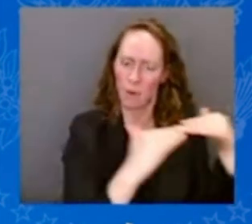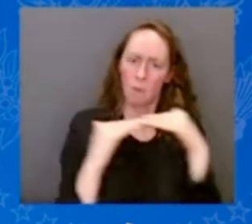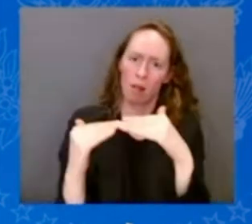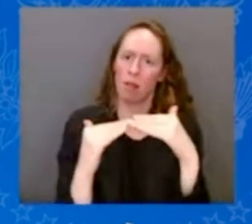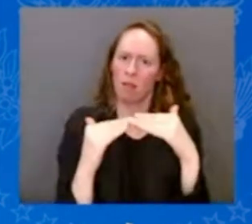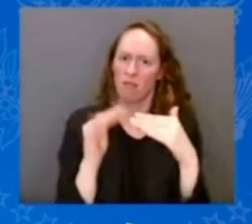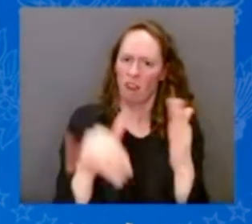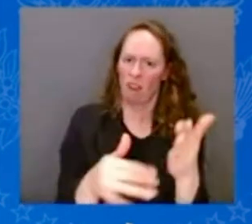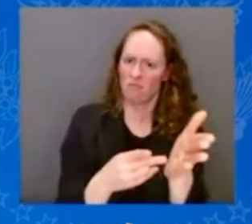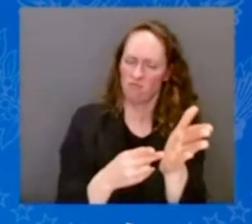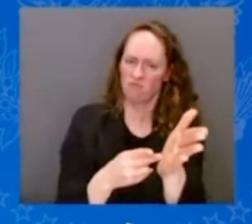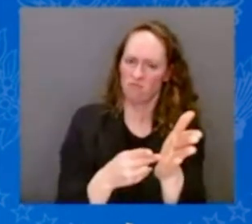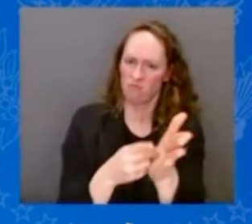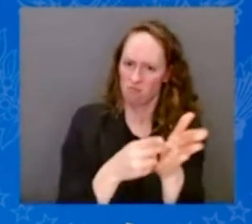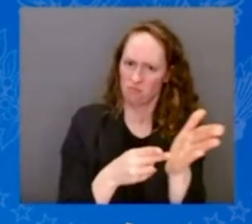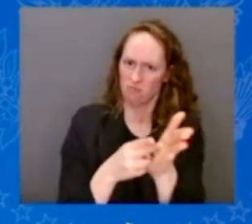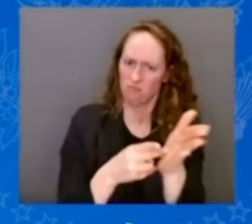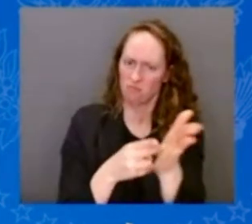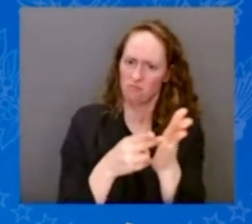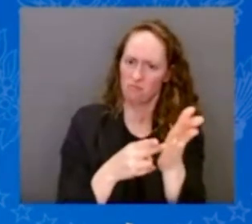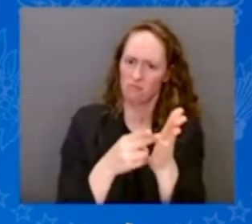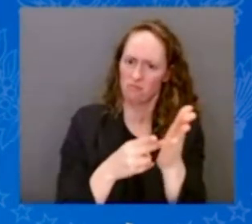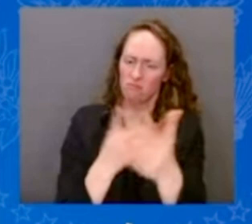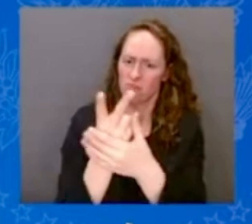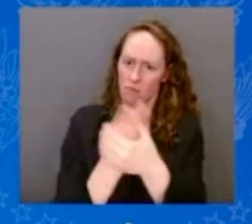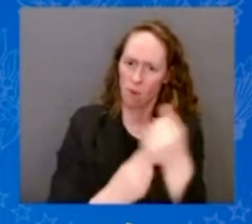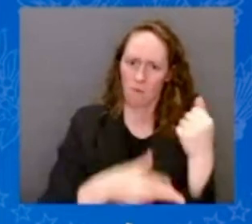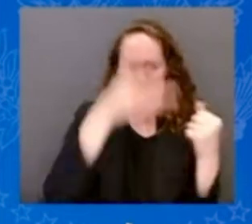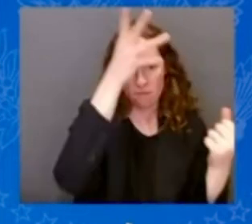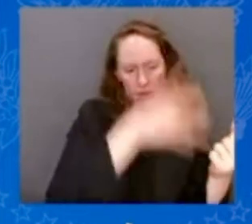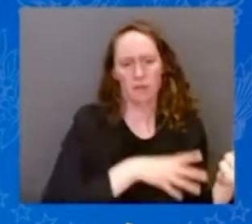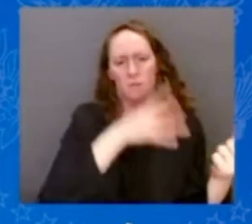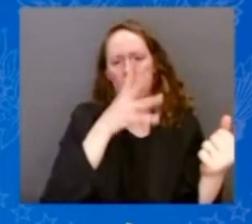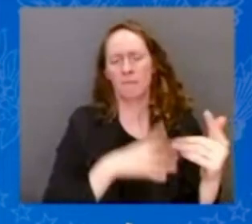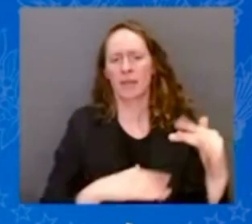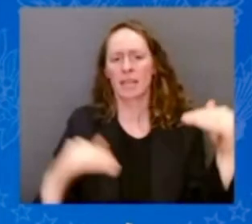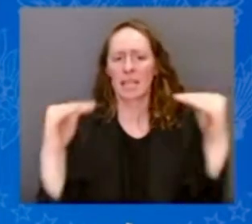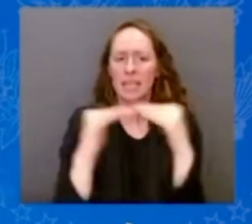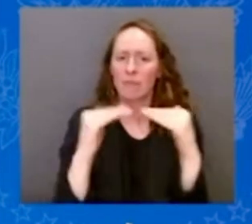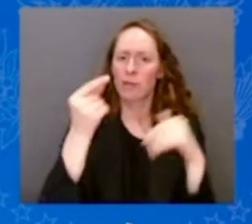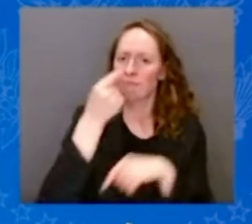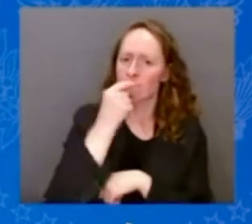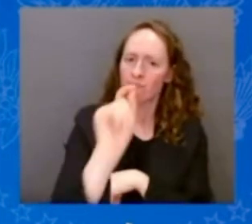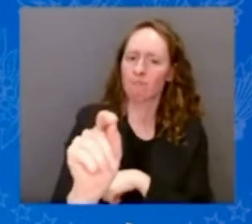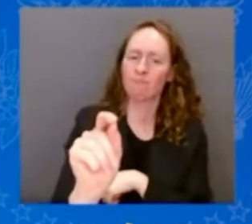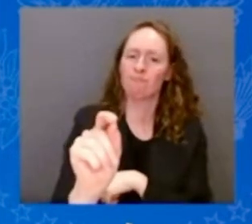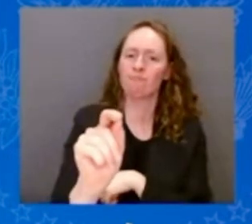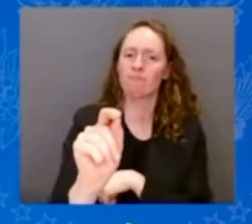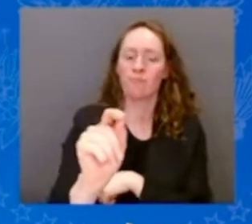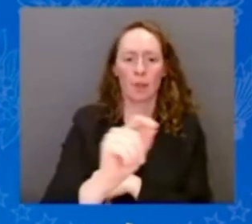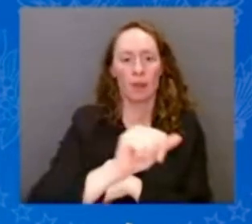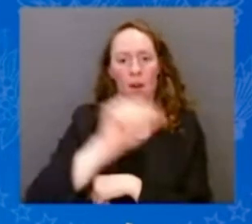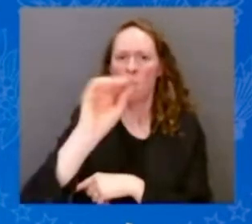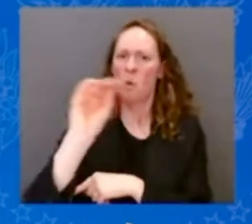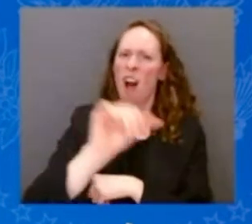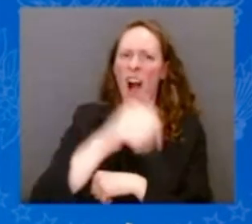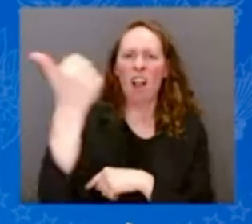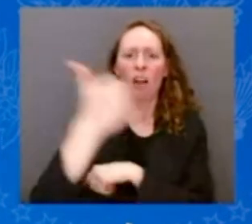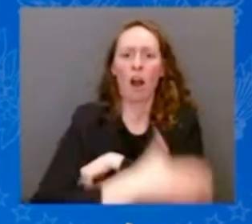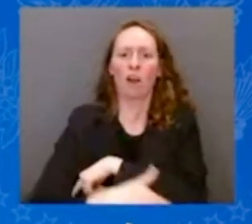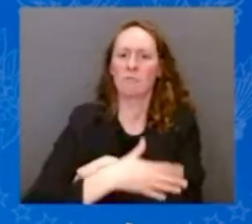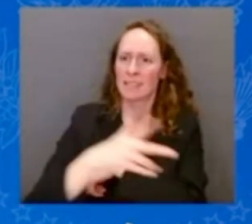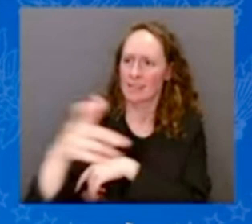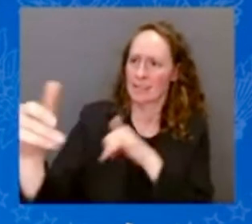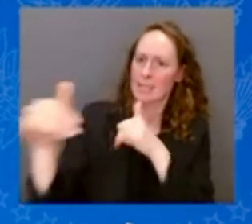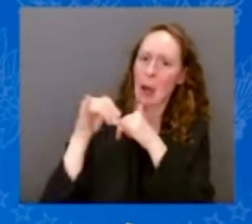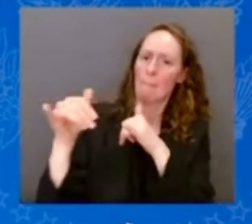equal. Endowed by our Creator with certain inalienable rights, life, liberty. No other nation is based on an idea. And it was essentially